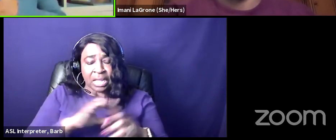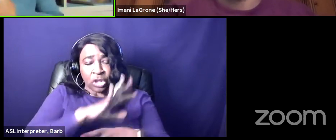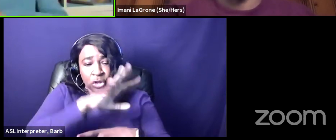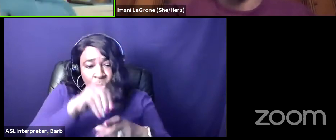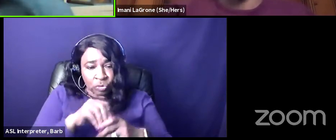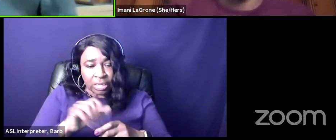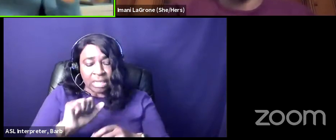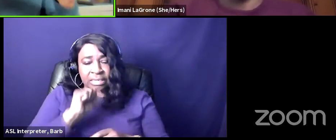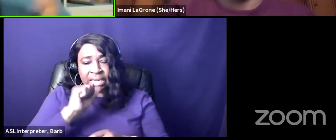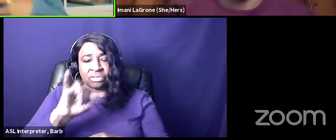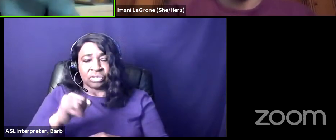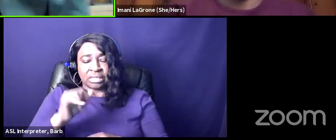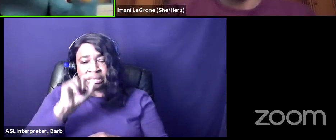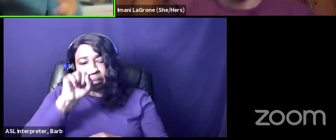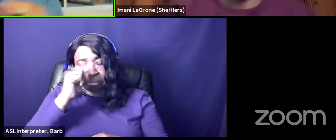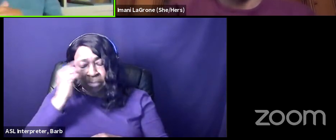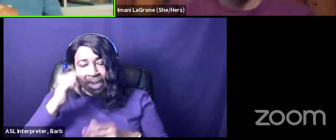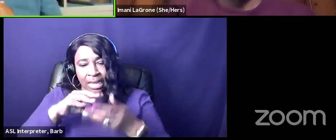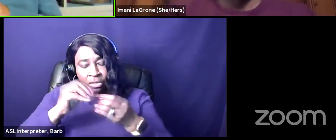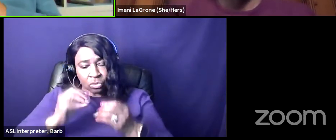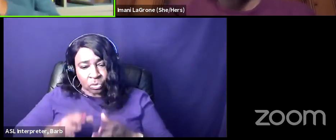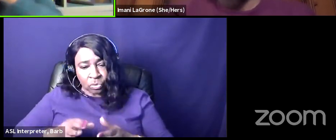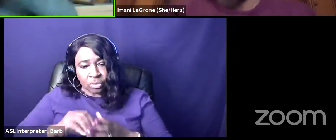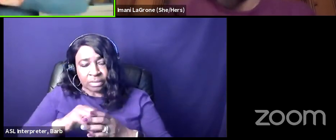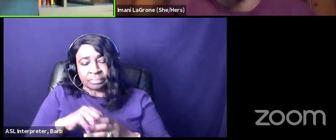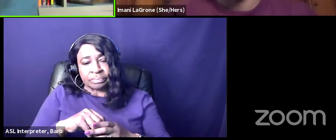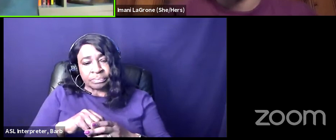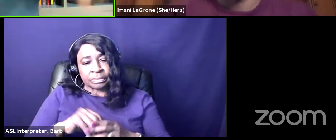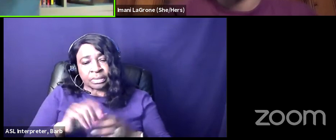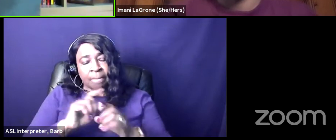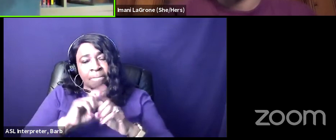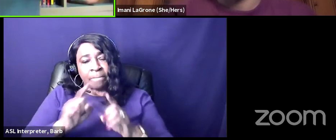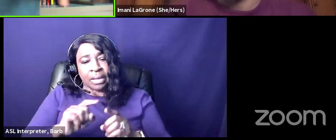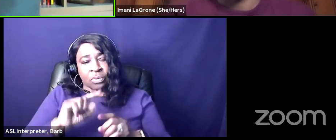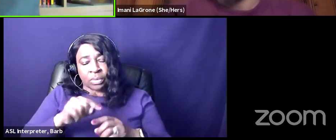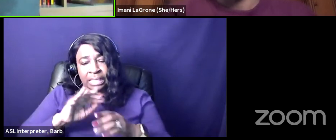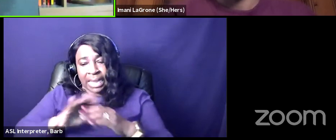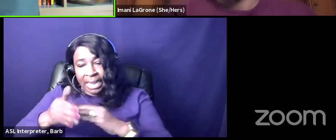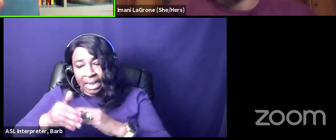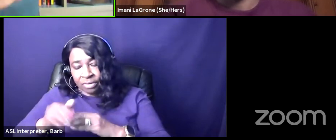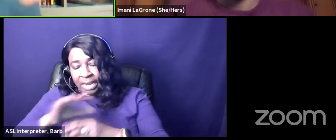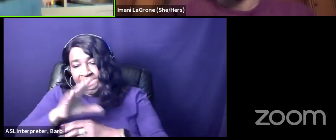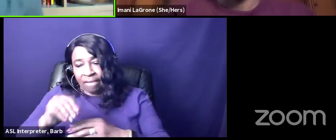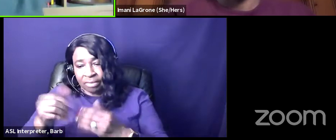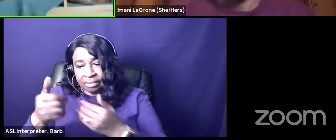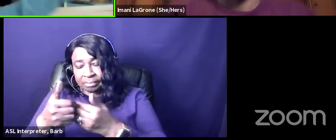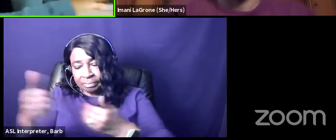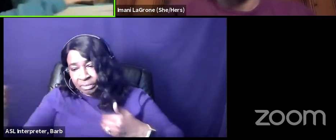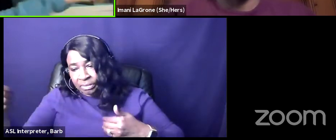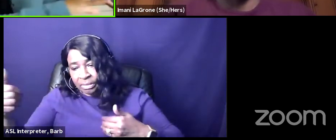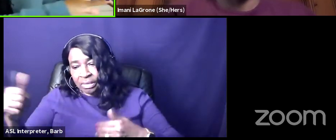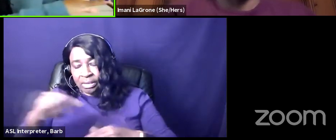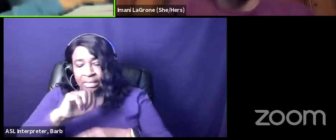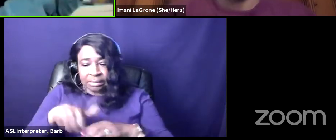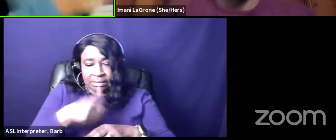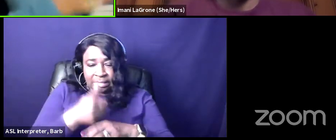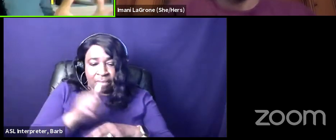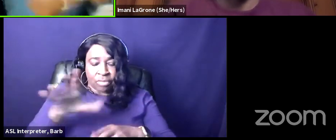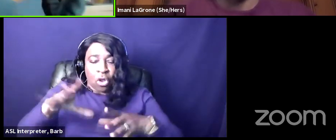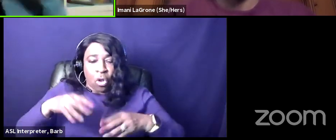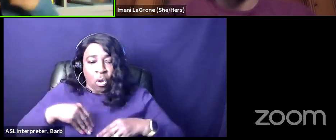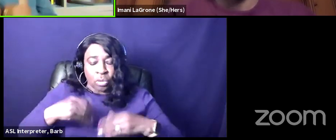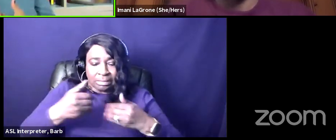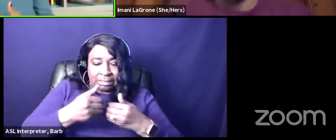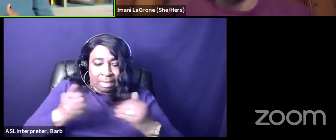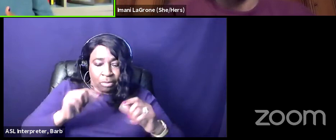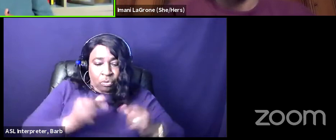wasn't just the black student association it had gone through all these various iterations so when the caribbeans and the africans kind of broke off and formed their own separate groups they